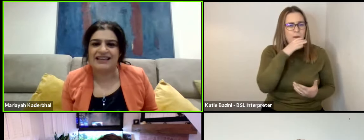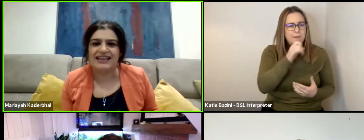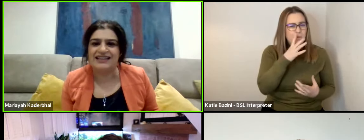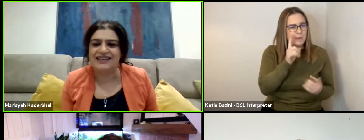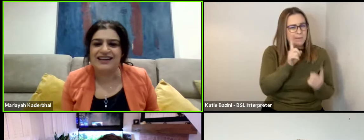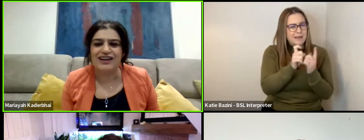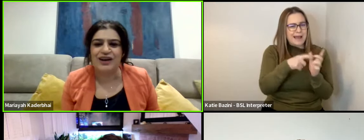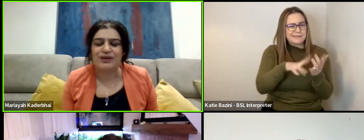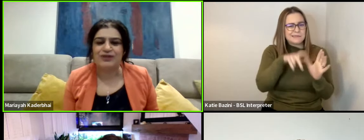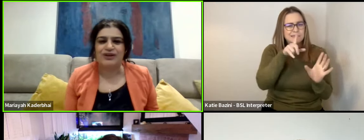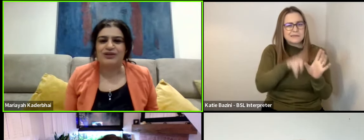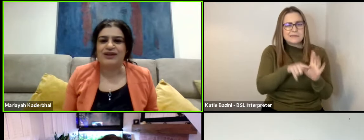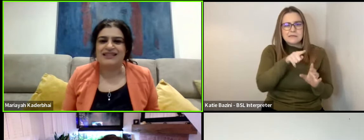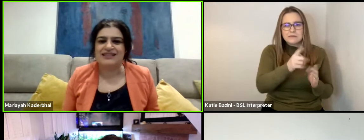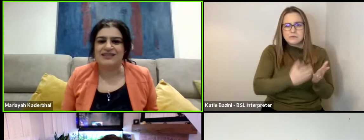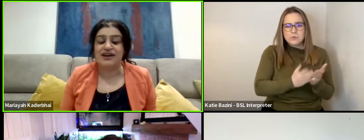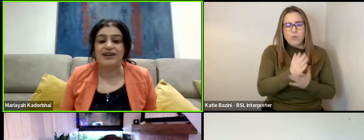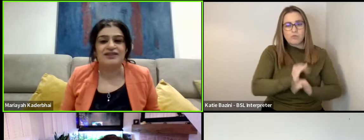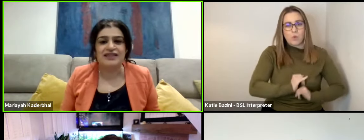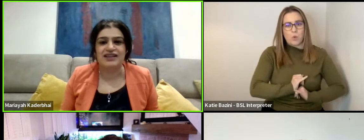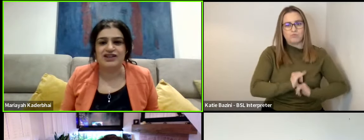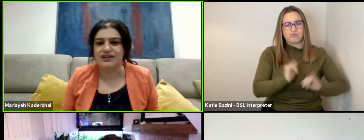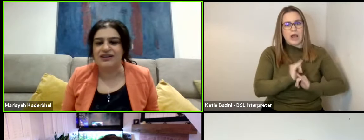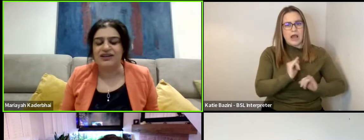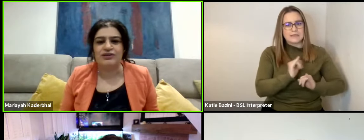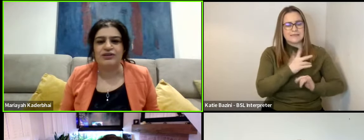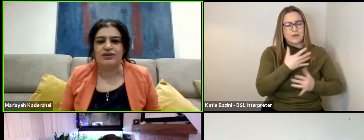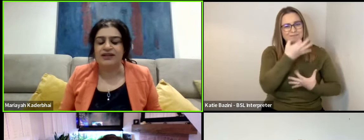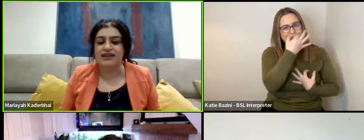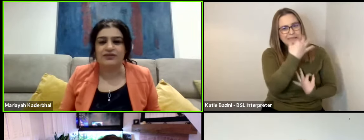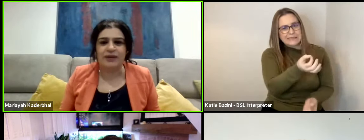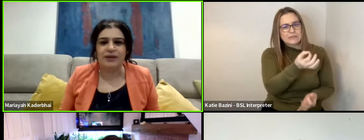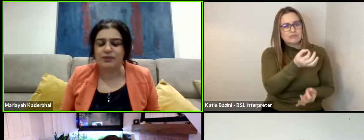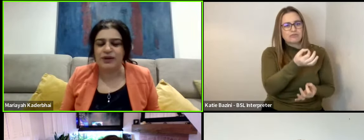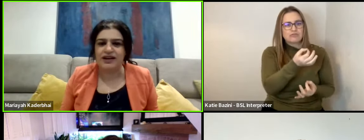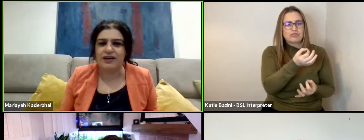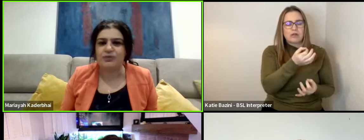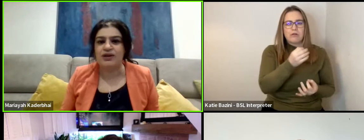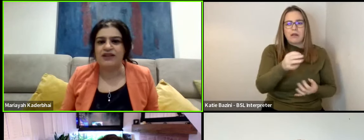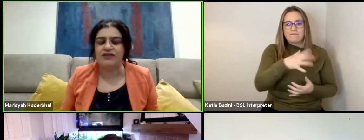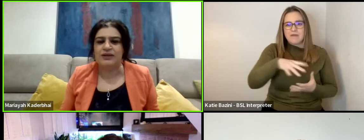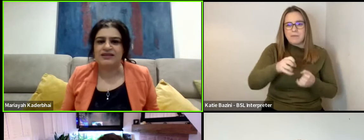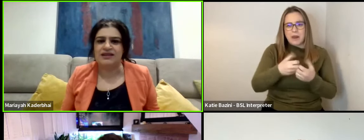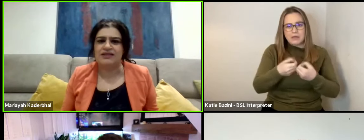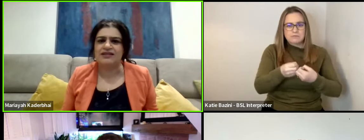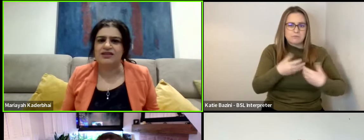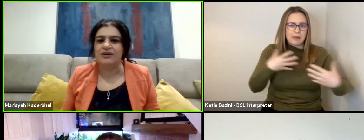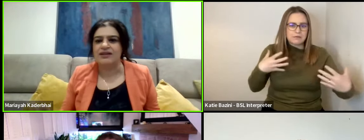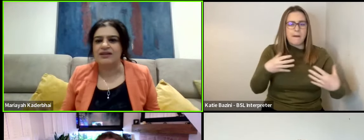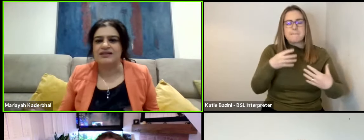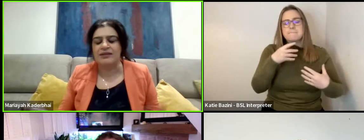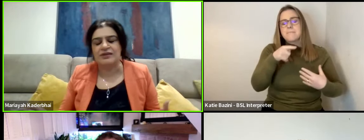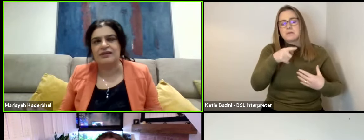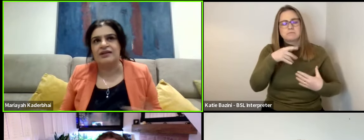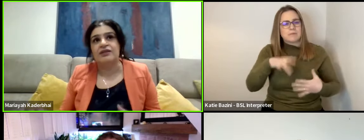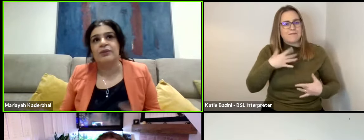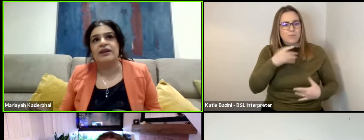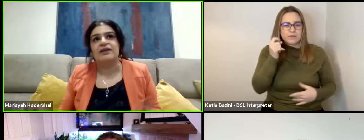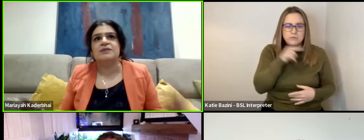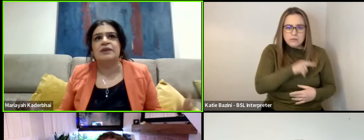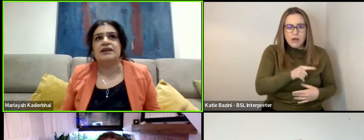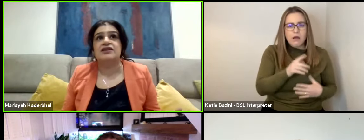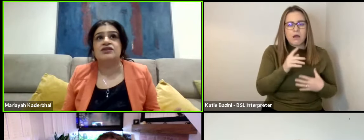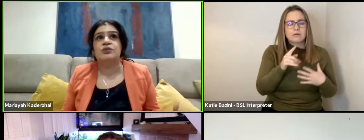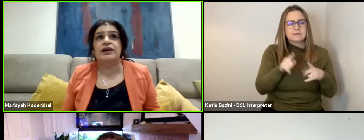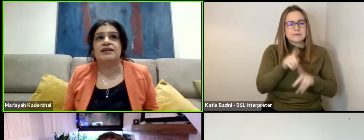meet Andy, he's going through a crisis of kind of addiction through his family breaking up, not living with his son. so the same is in